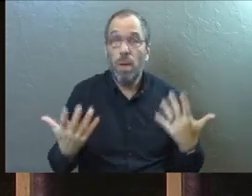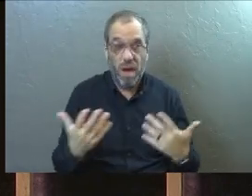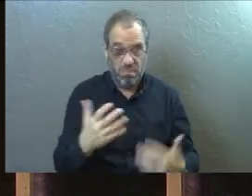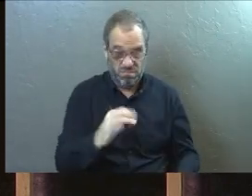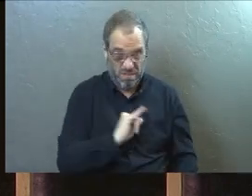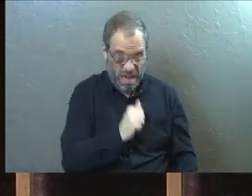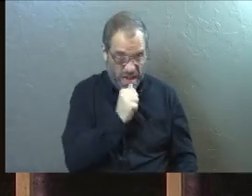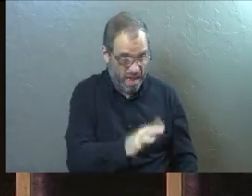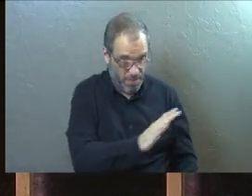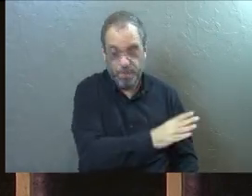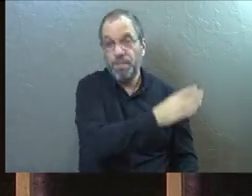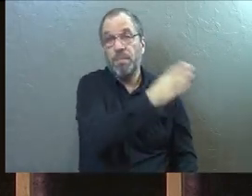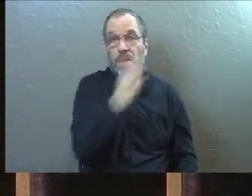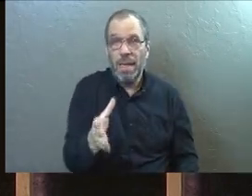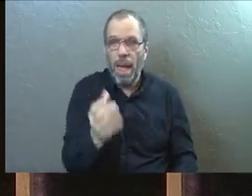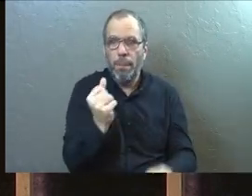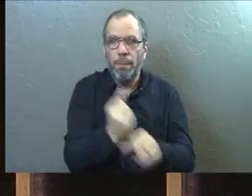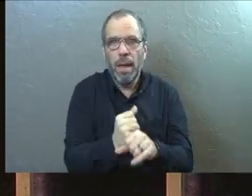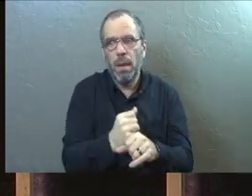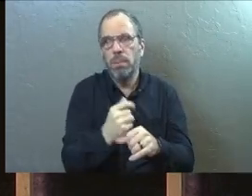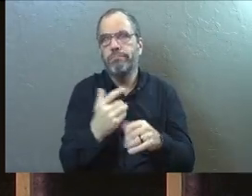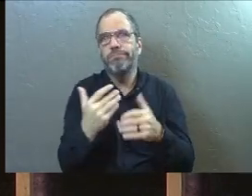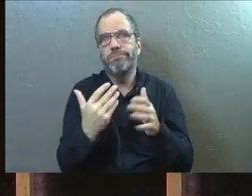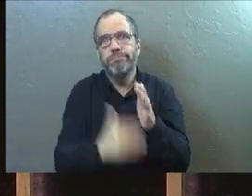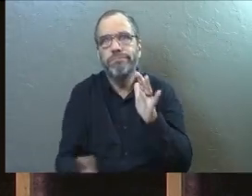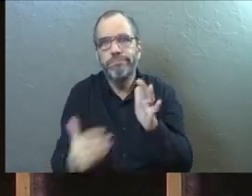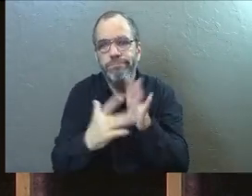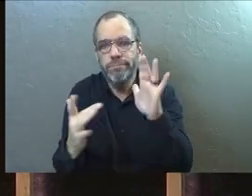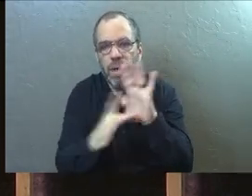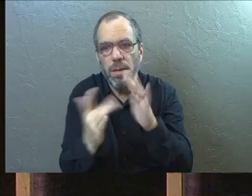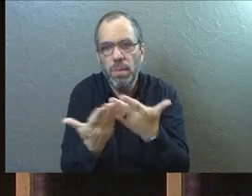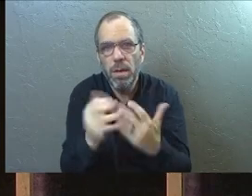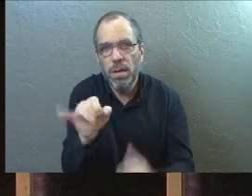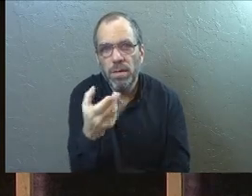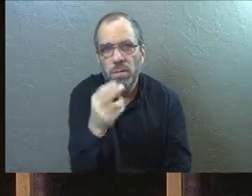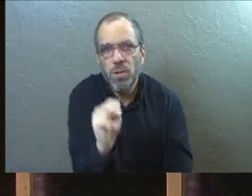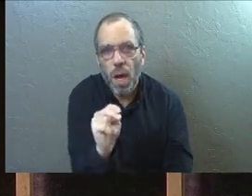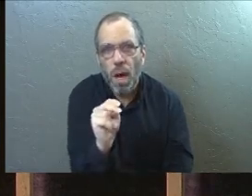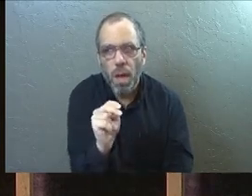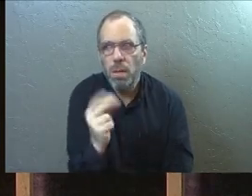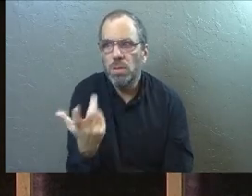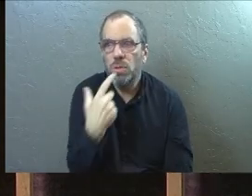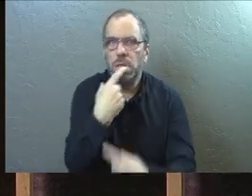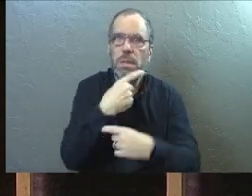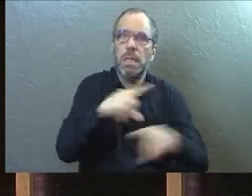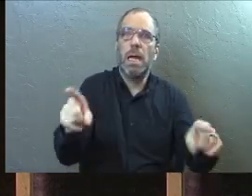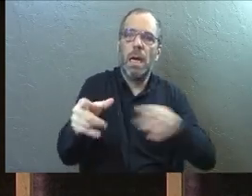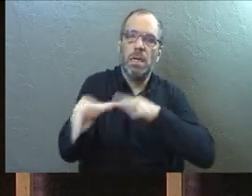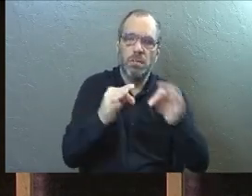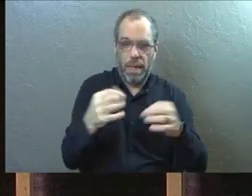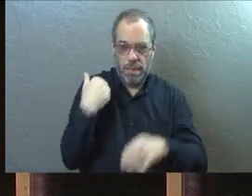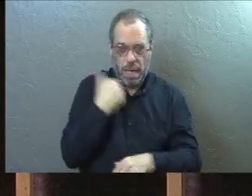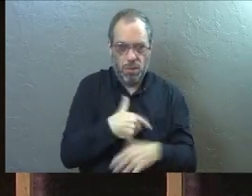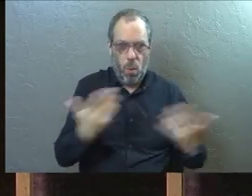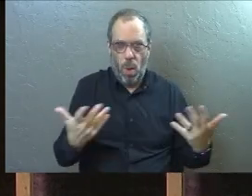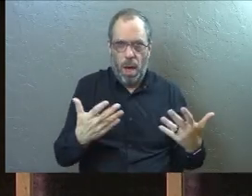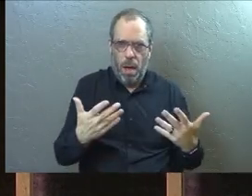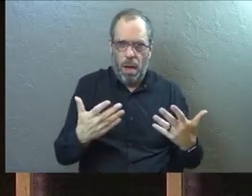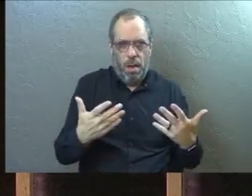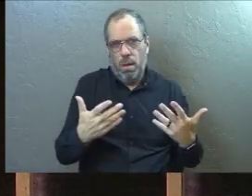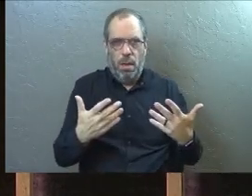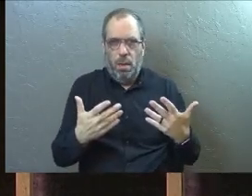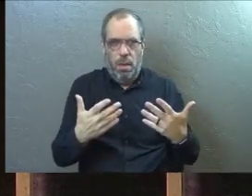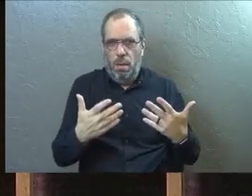that. I am statement. He, he made several I am statements in the book of John in order to declare and explain to us what the